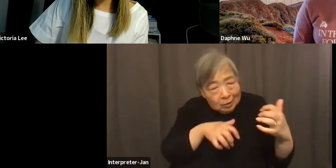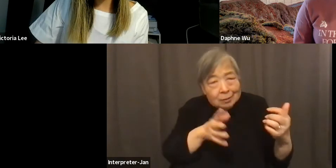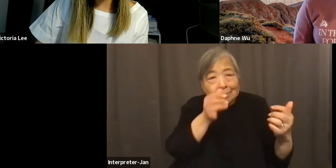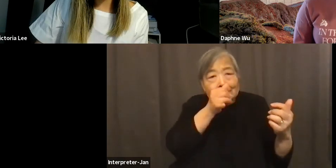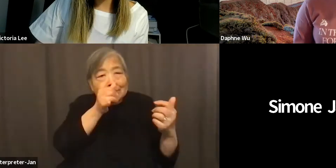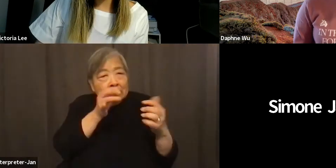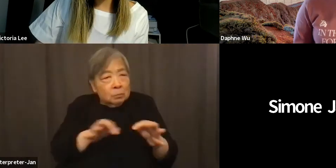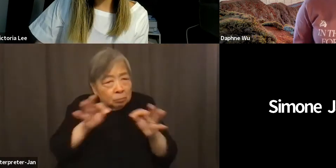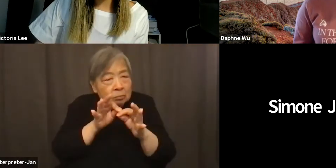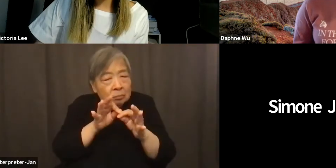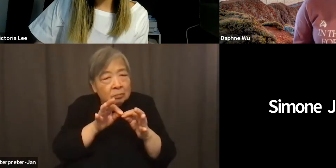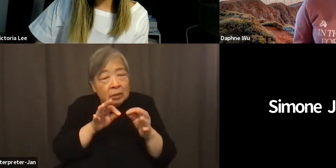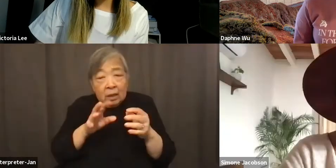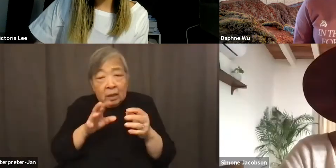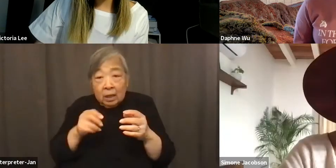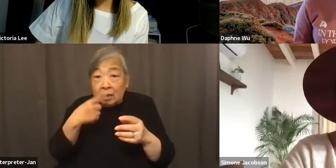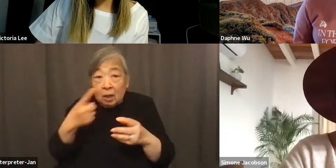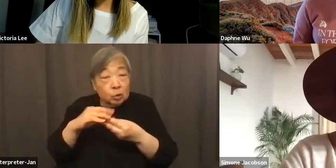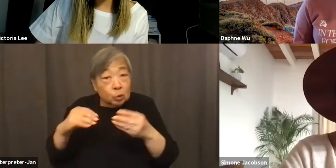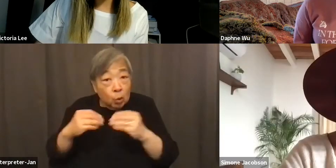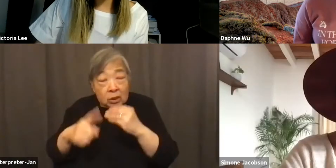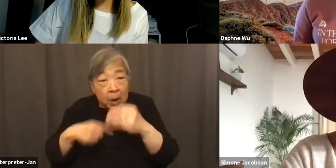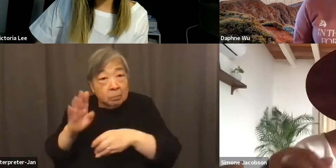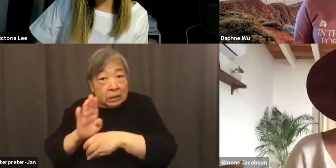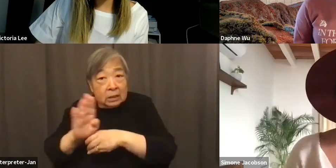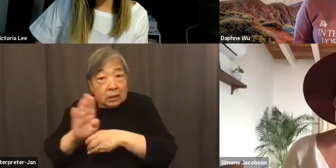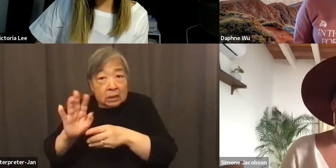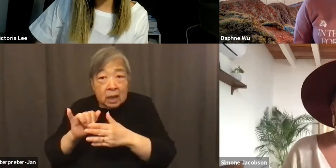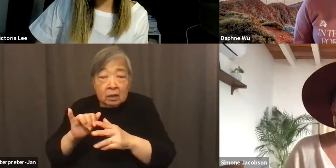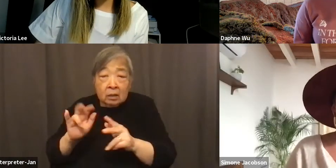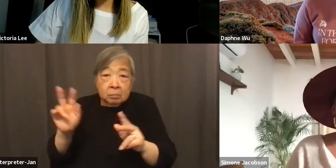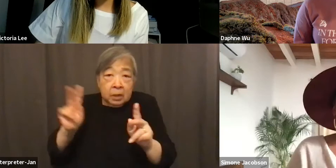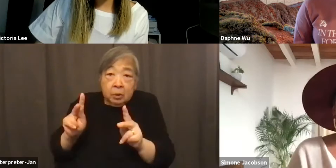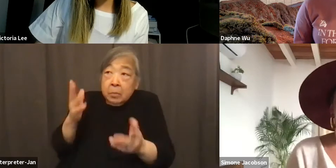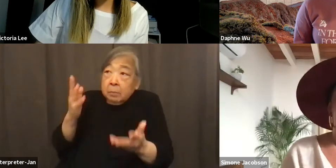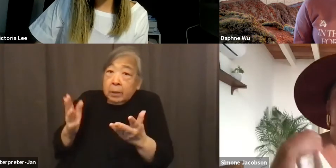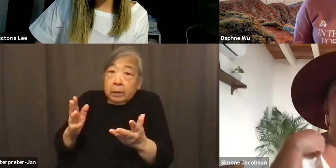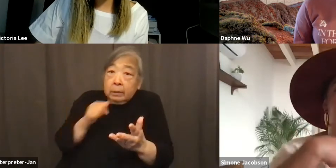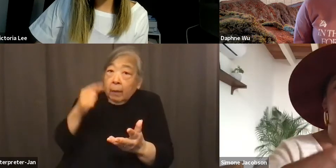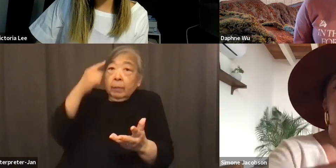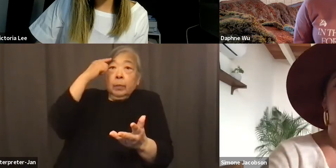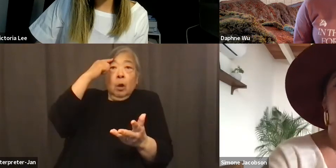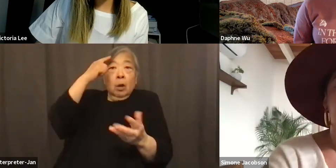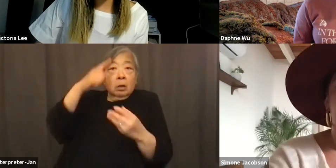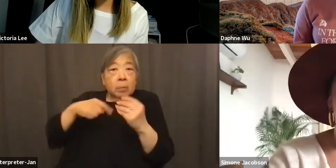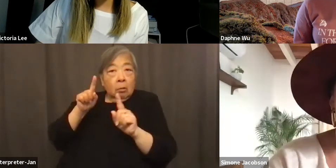businesses, tell stories about businesses that, you know, people may have not even thought of visiting.